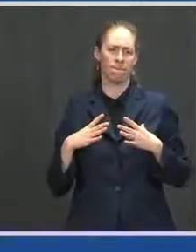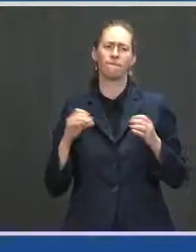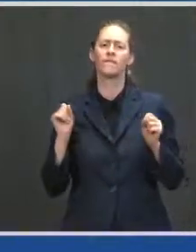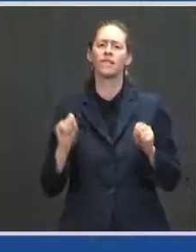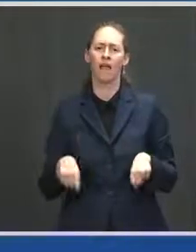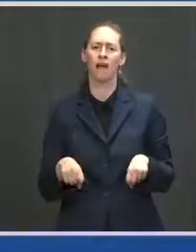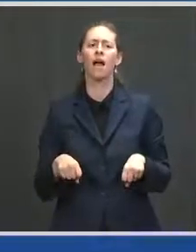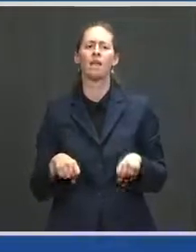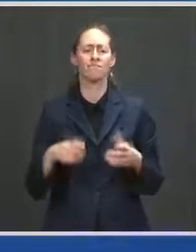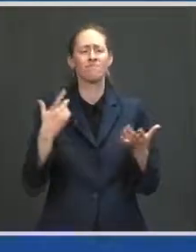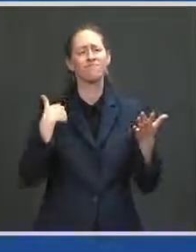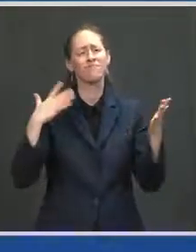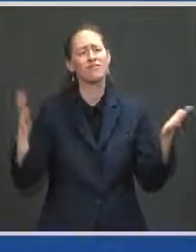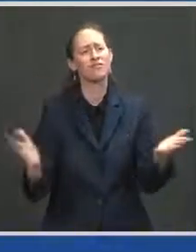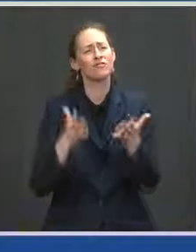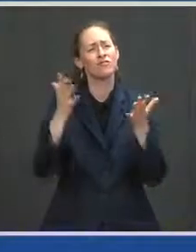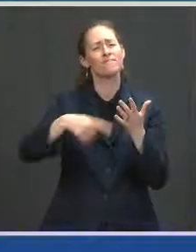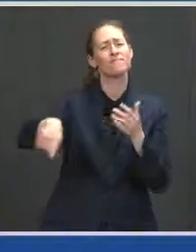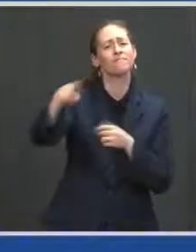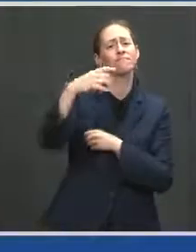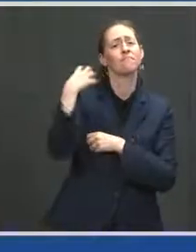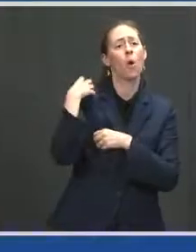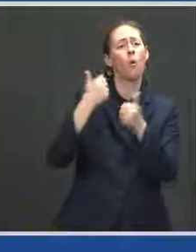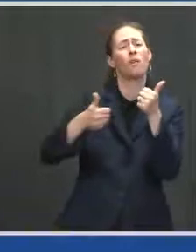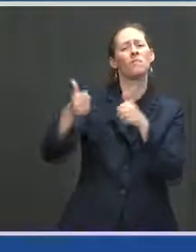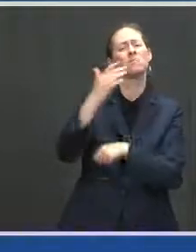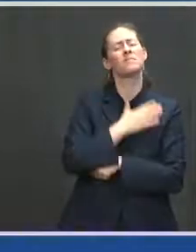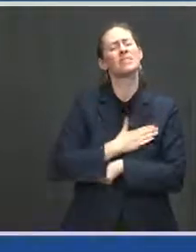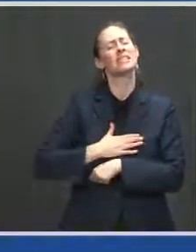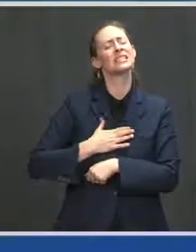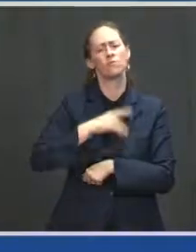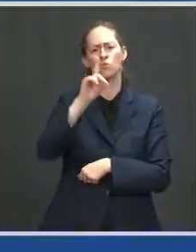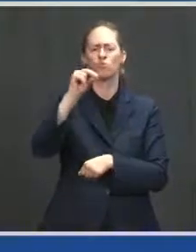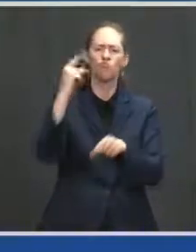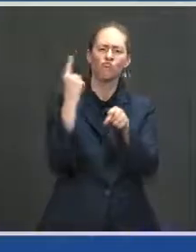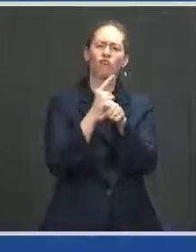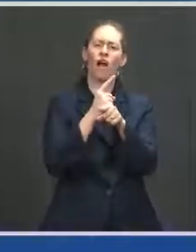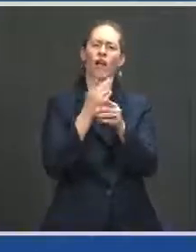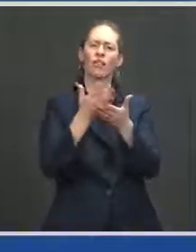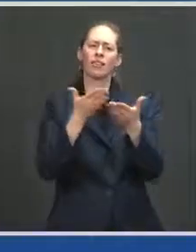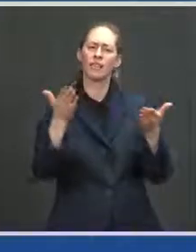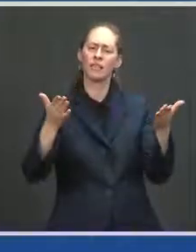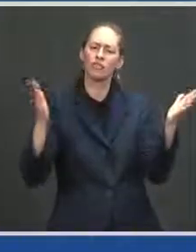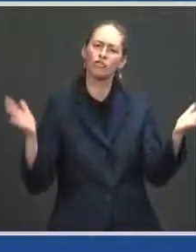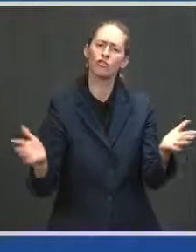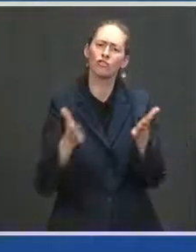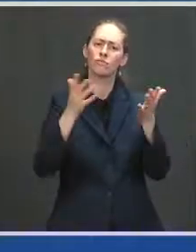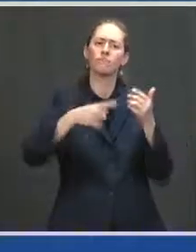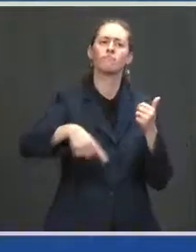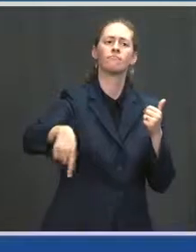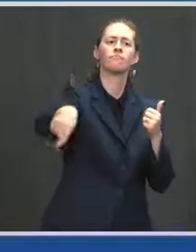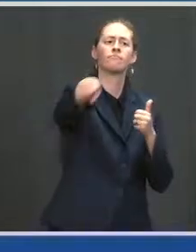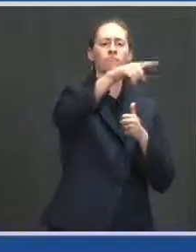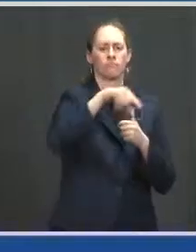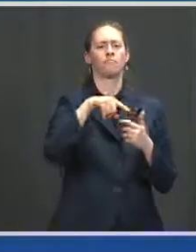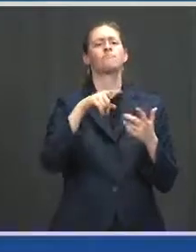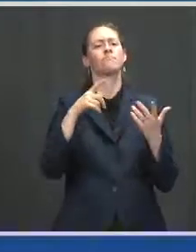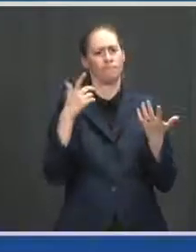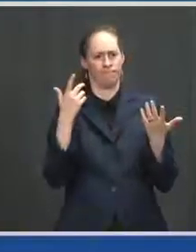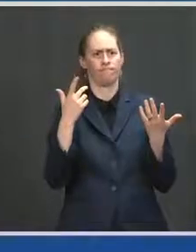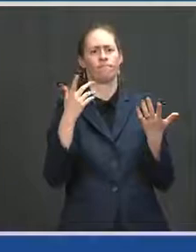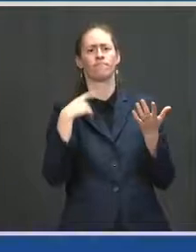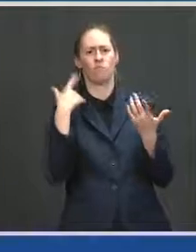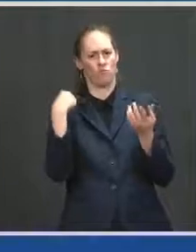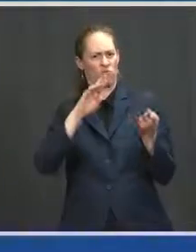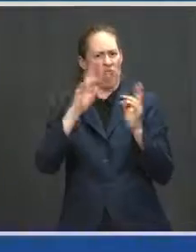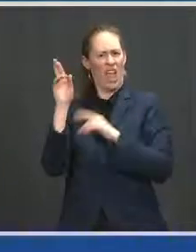asking all employers, do the right thing. And we're making it easy for employers to set up on-the-job